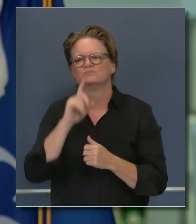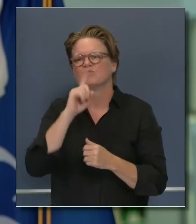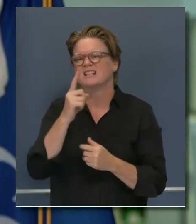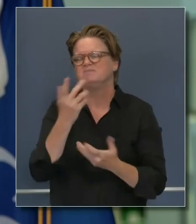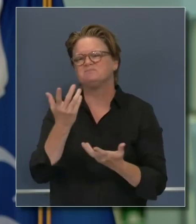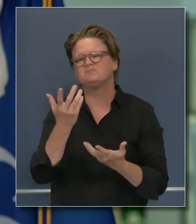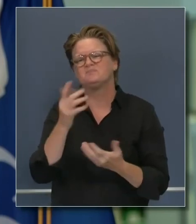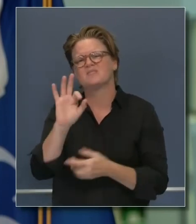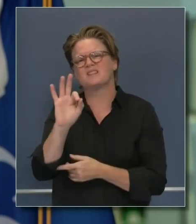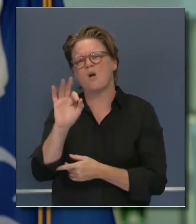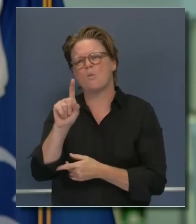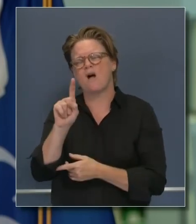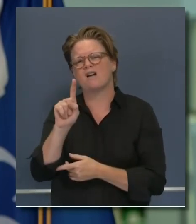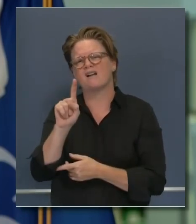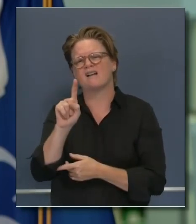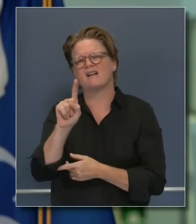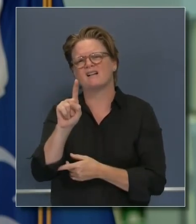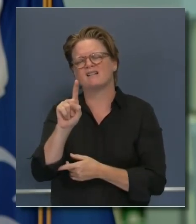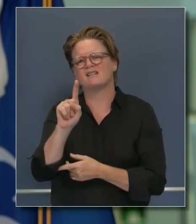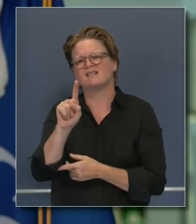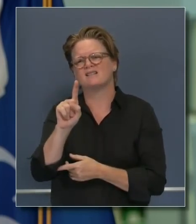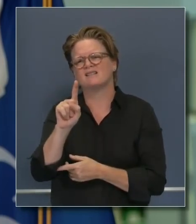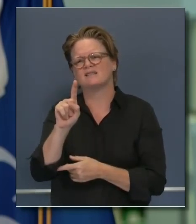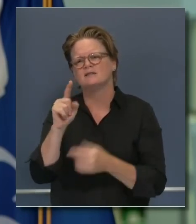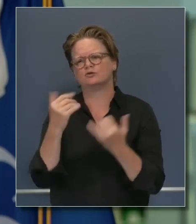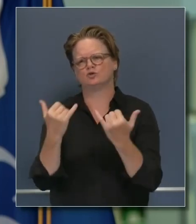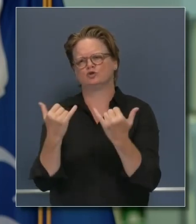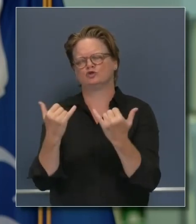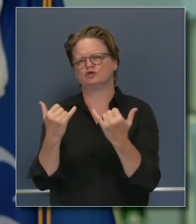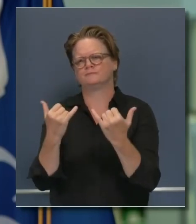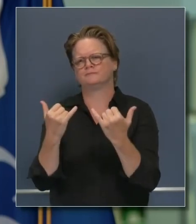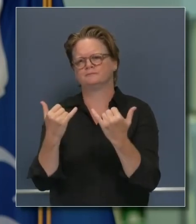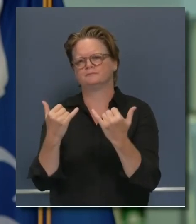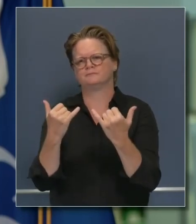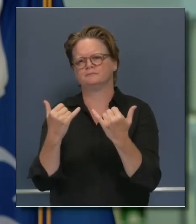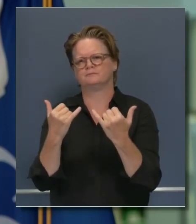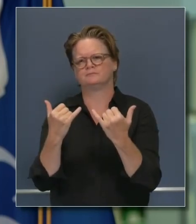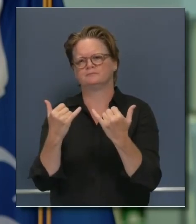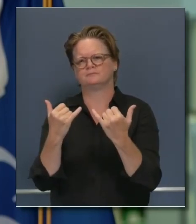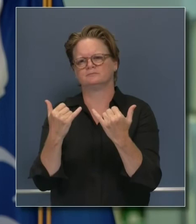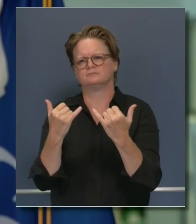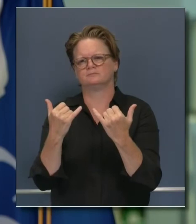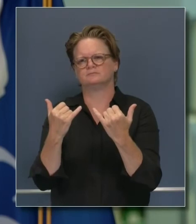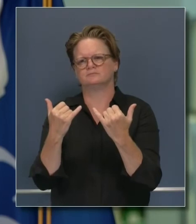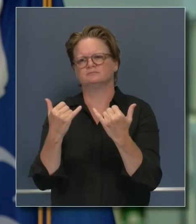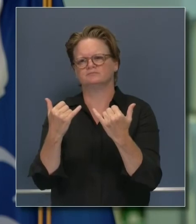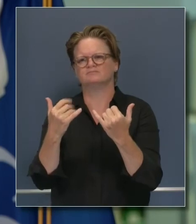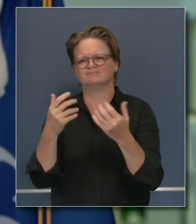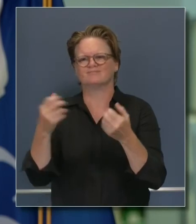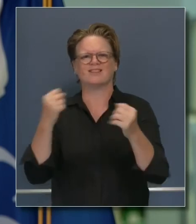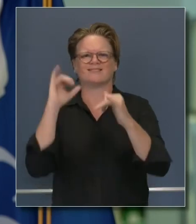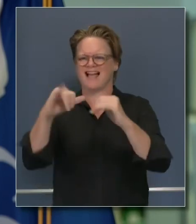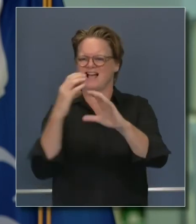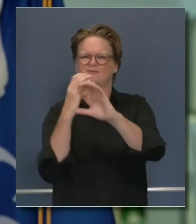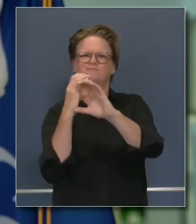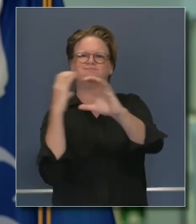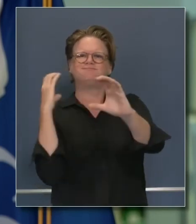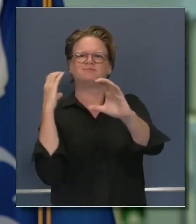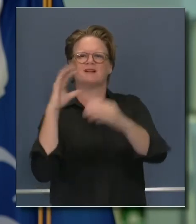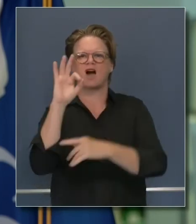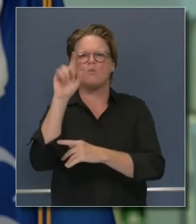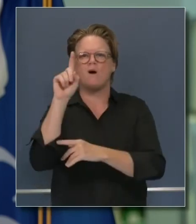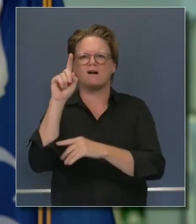is the current cohort of engines that have come into the state of California. And we look forward